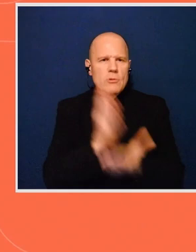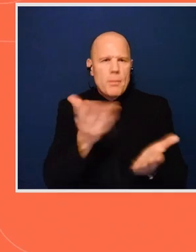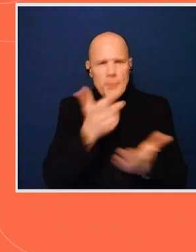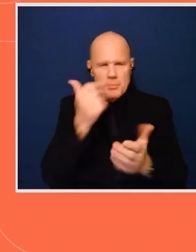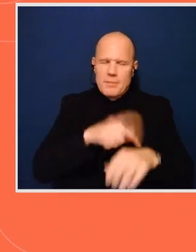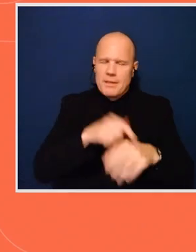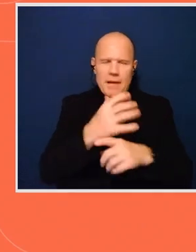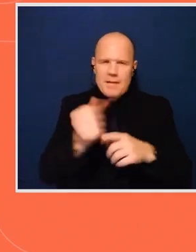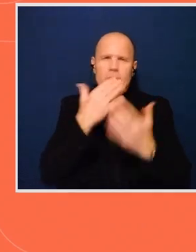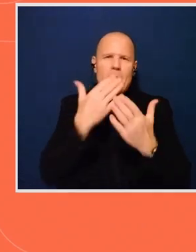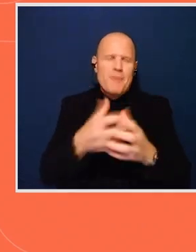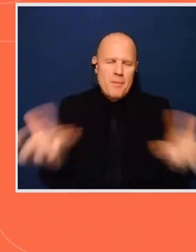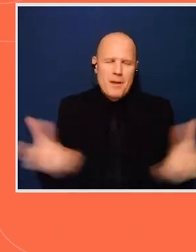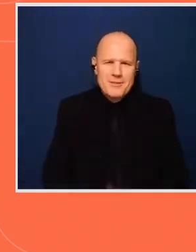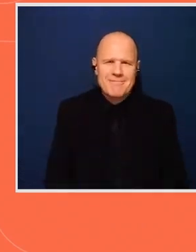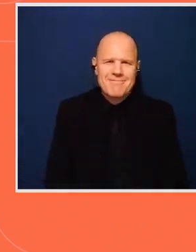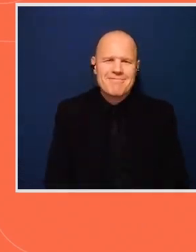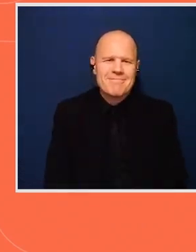very much.